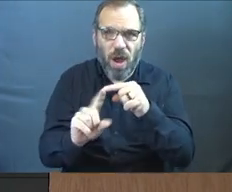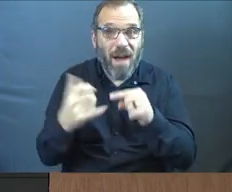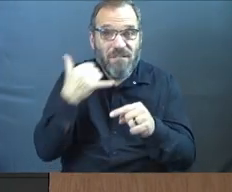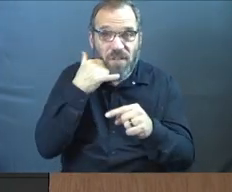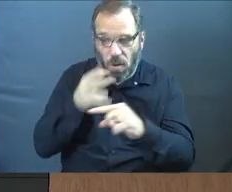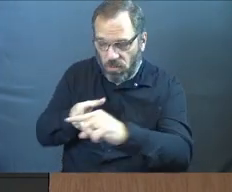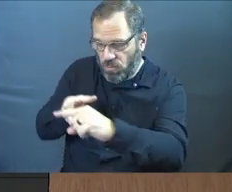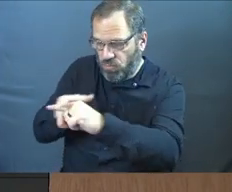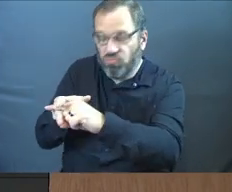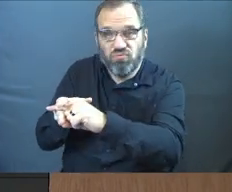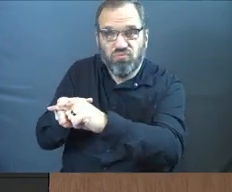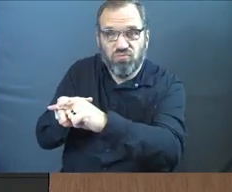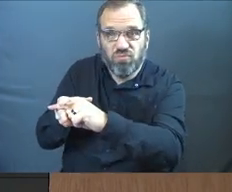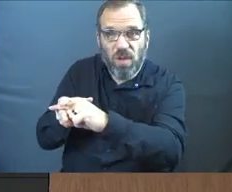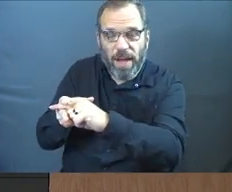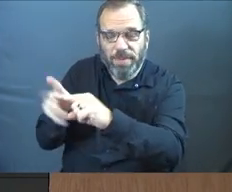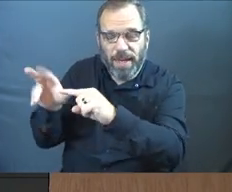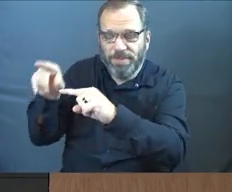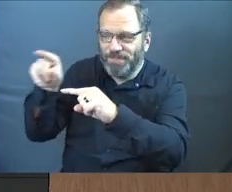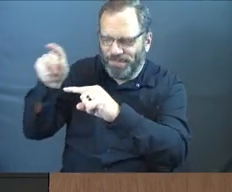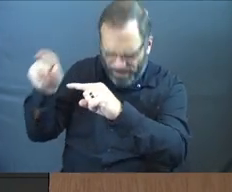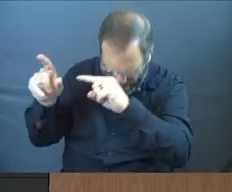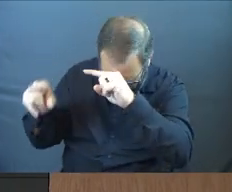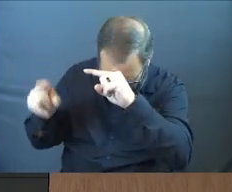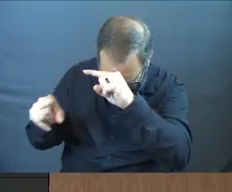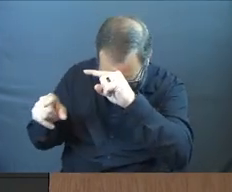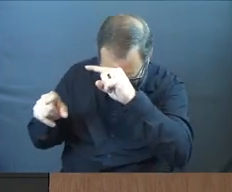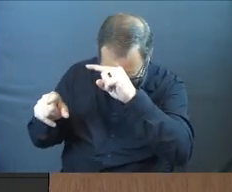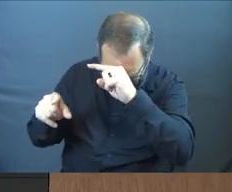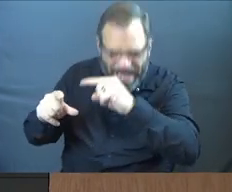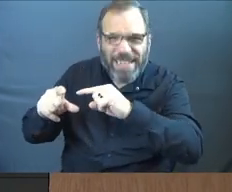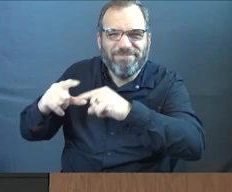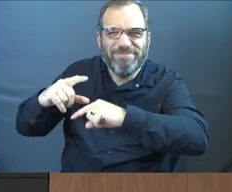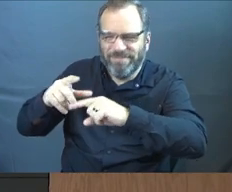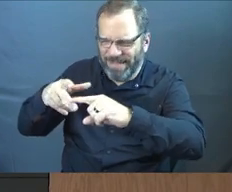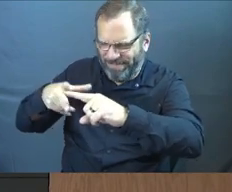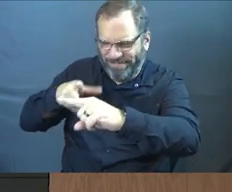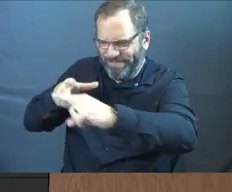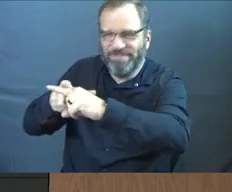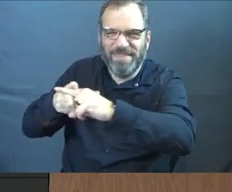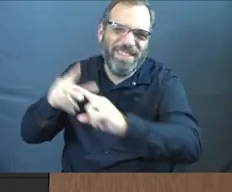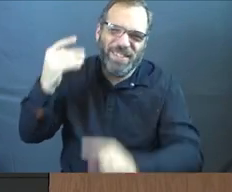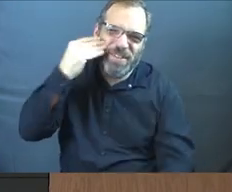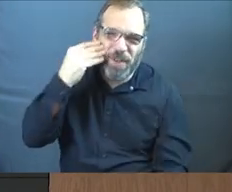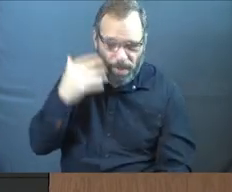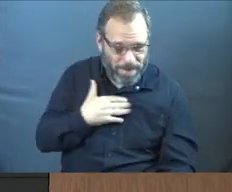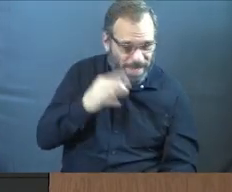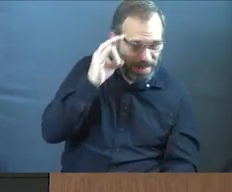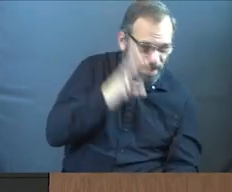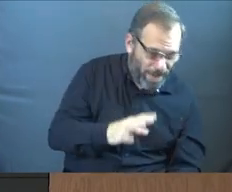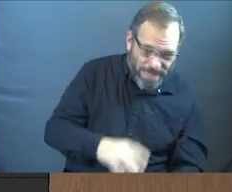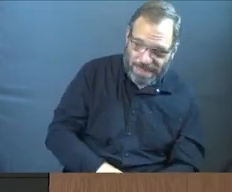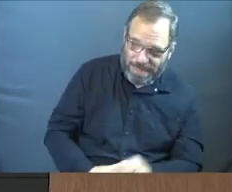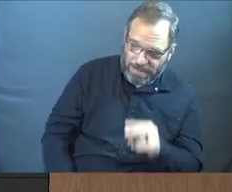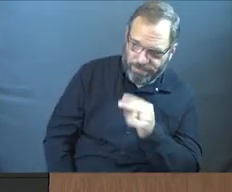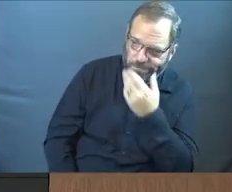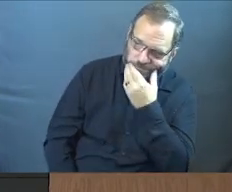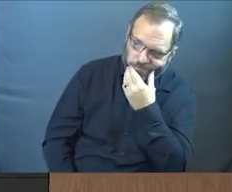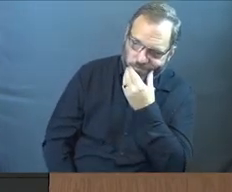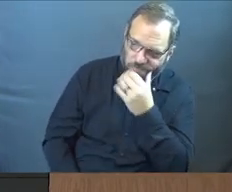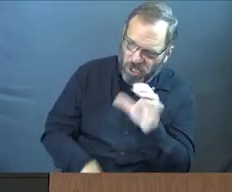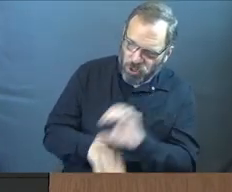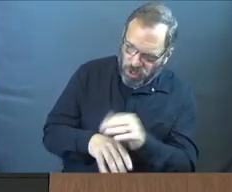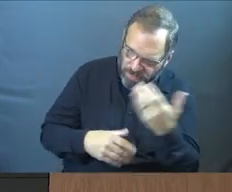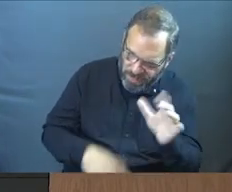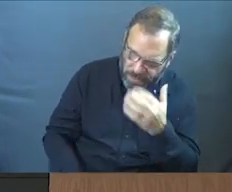phone at one of the power receptacles there. And you know, and as a pastor, it's like, you see her doing that and